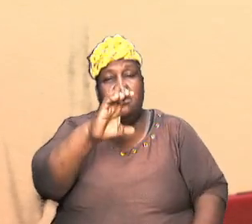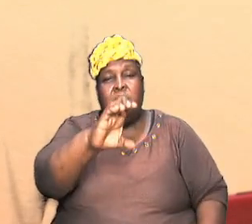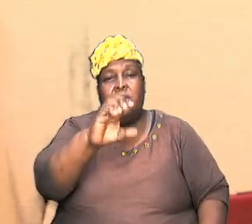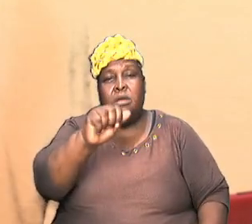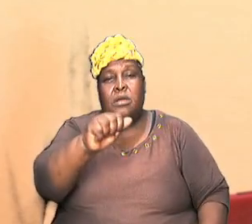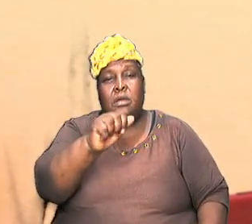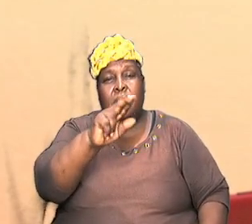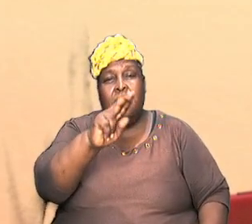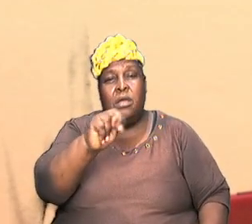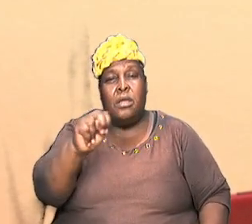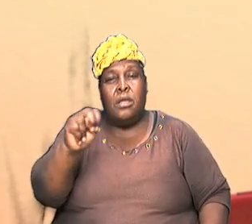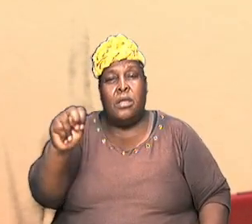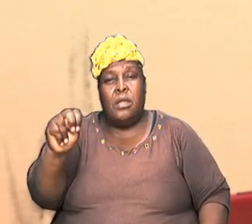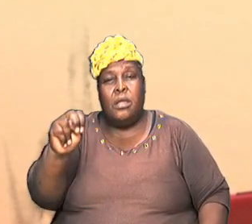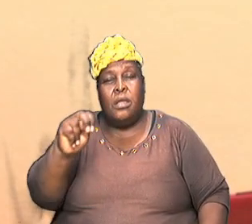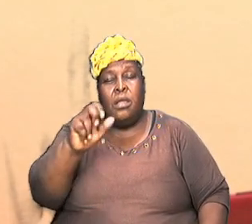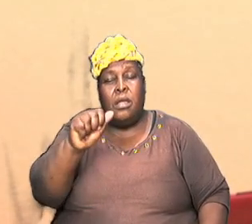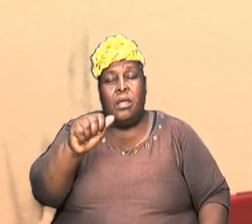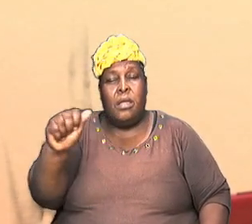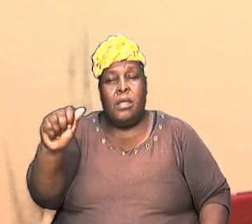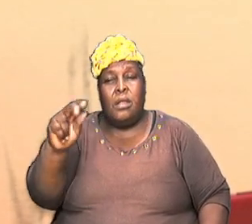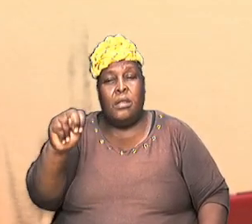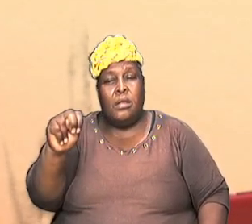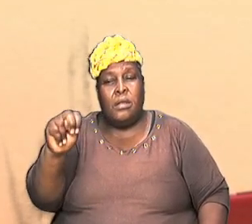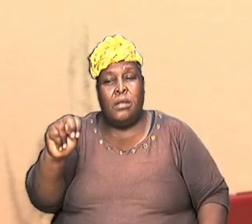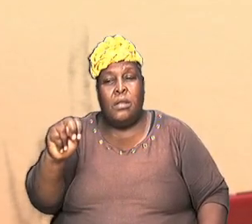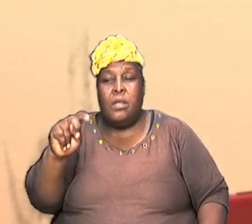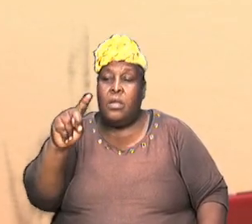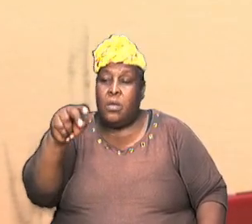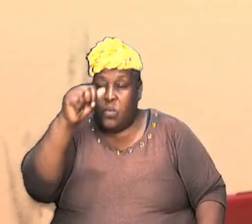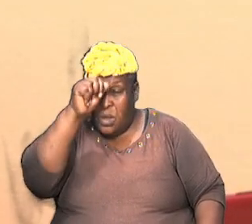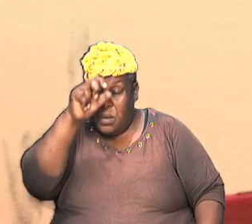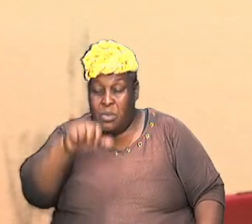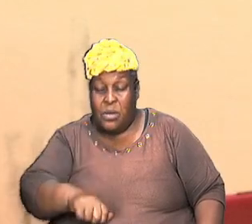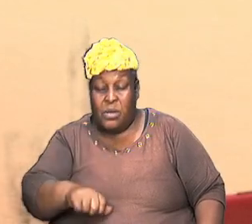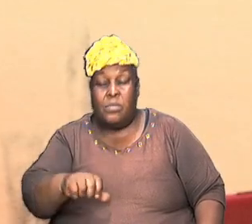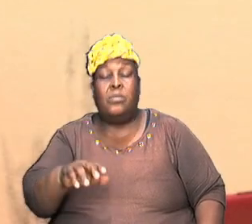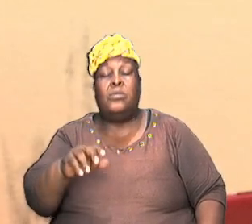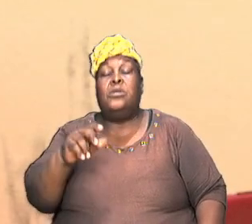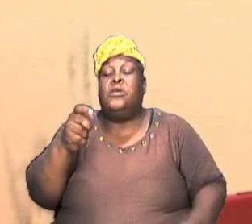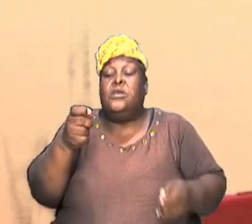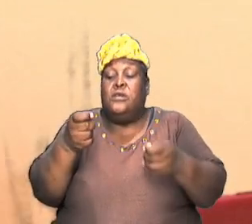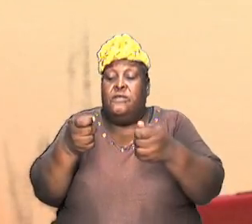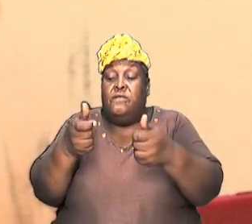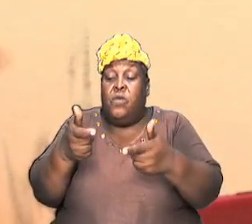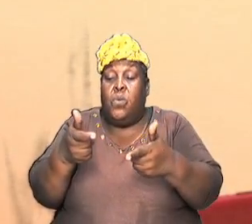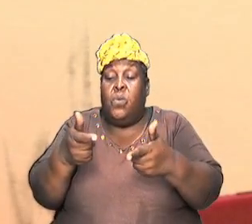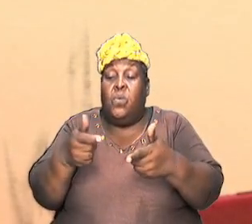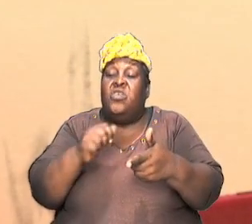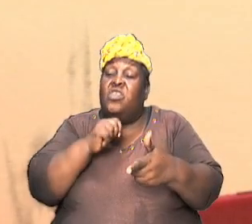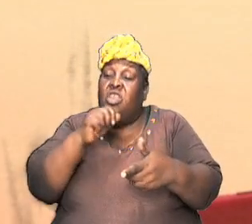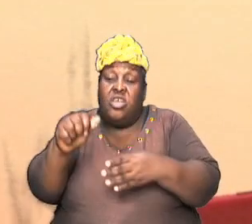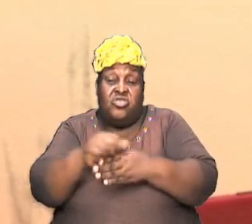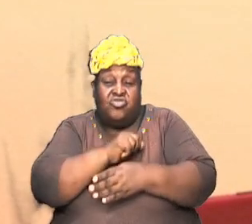strange and it sounds far-fetched because there's one man with a few men that are untrained in warfare